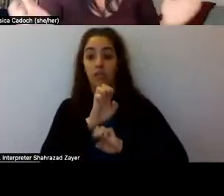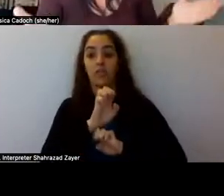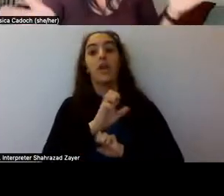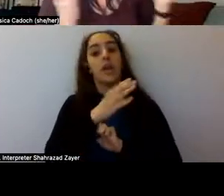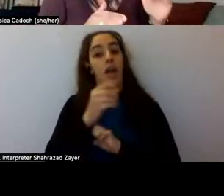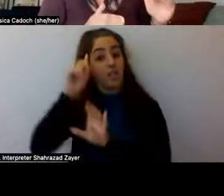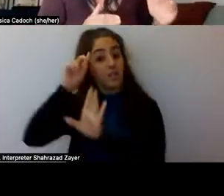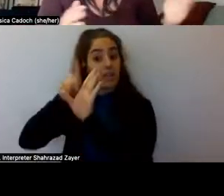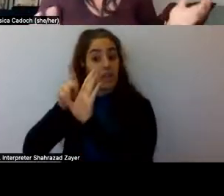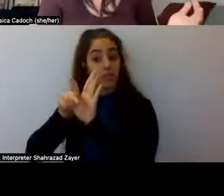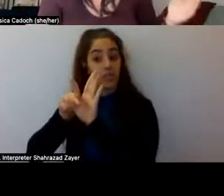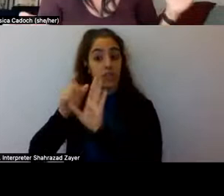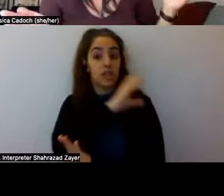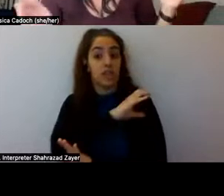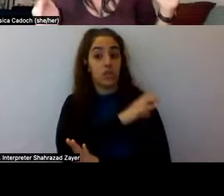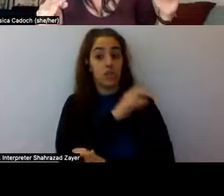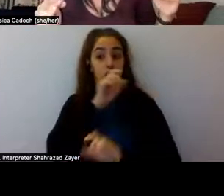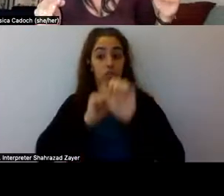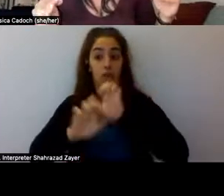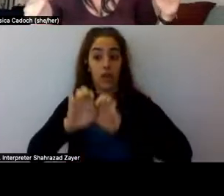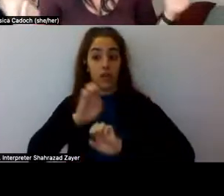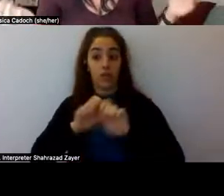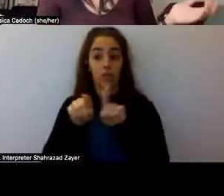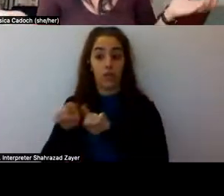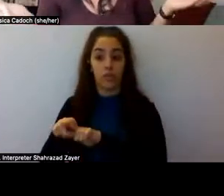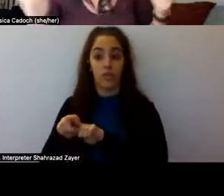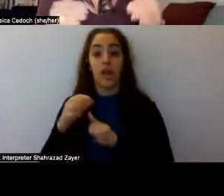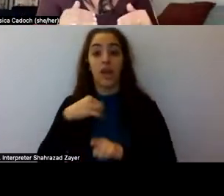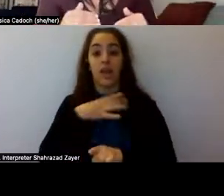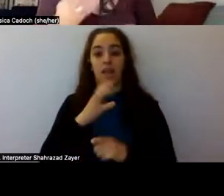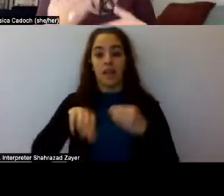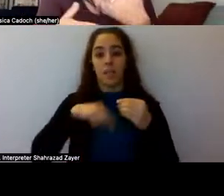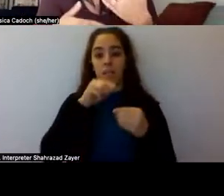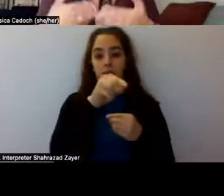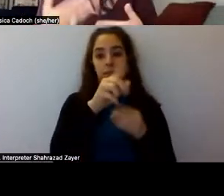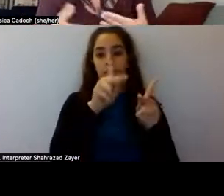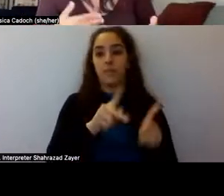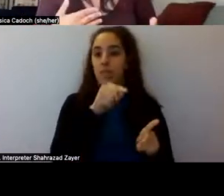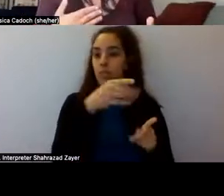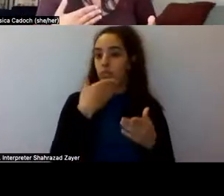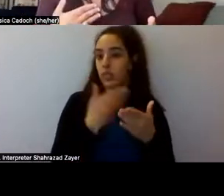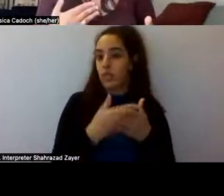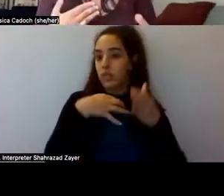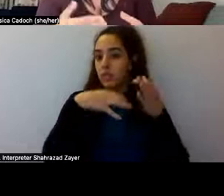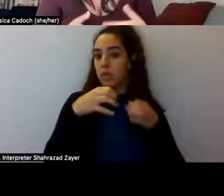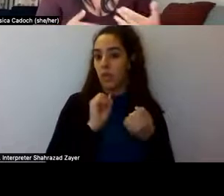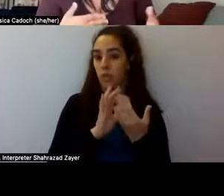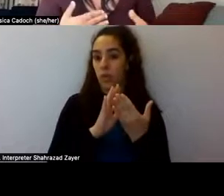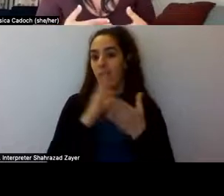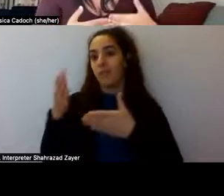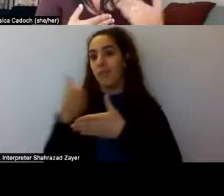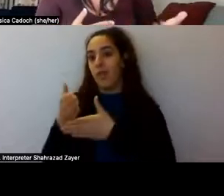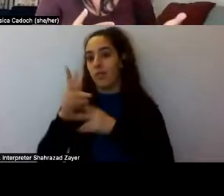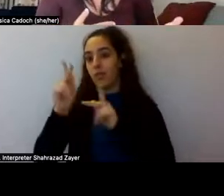And what I really like about Michael Pollan is that he's really good at, uh, explaining it in a way that the average person can understand because